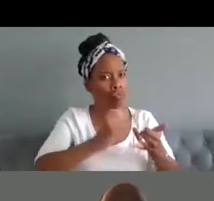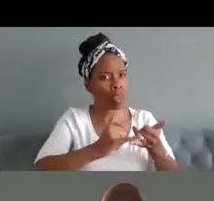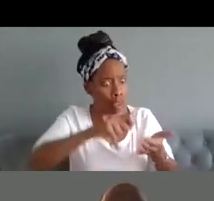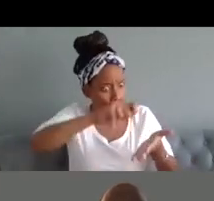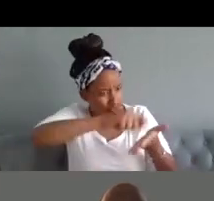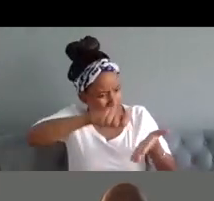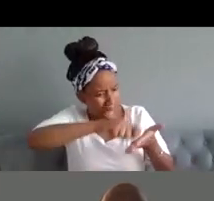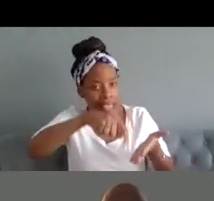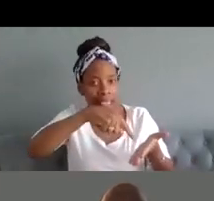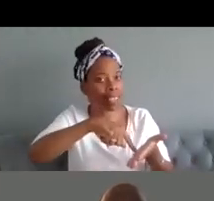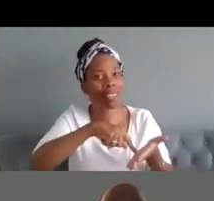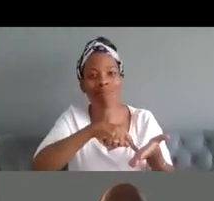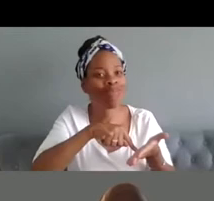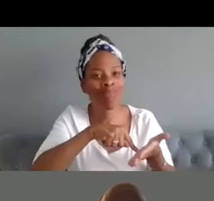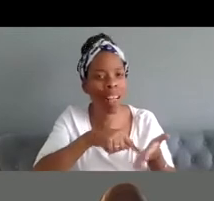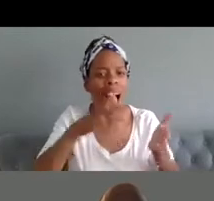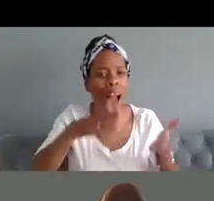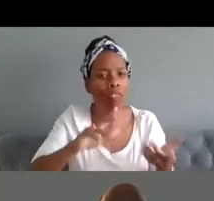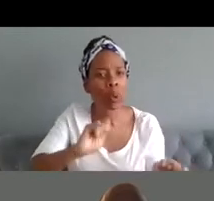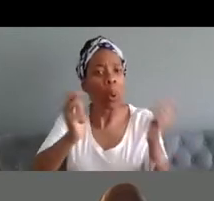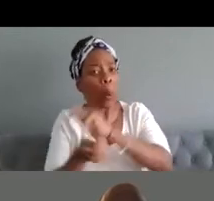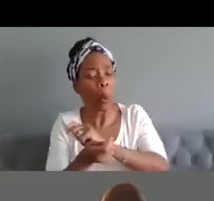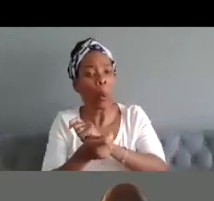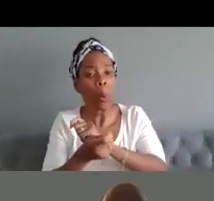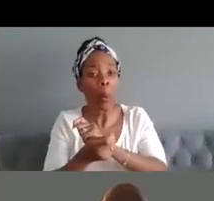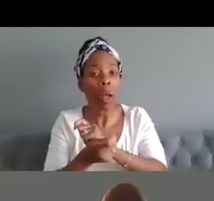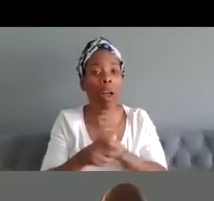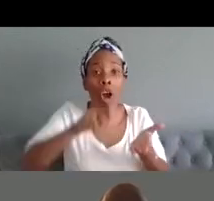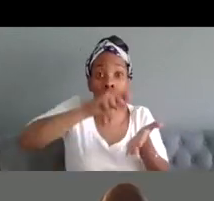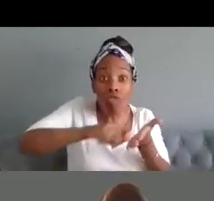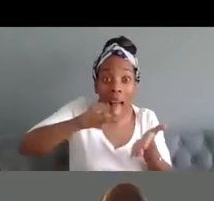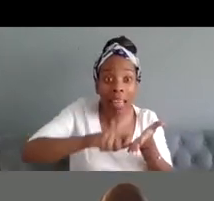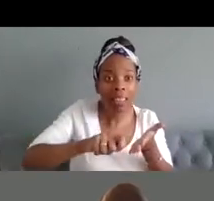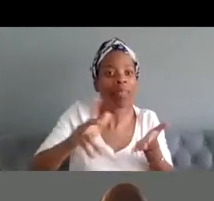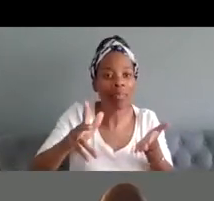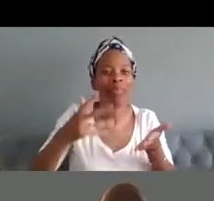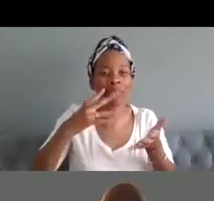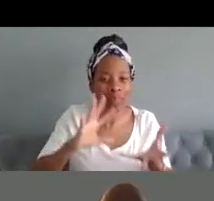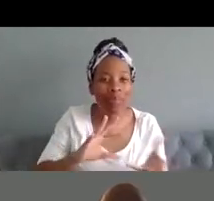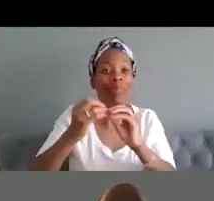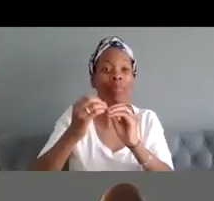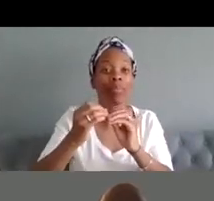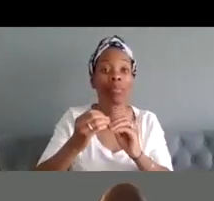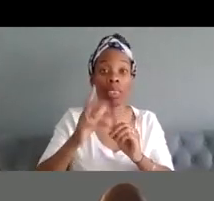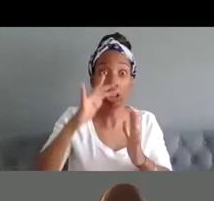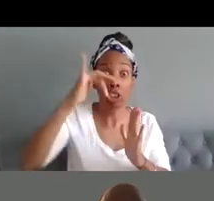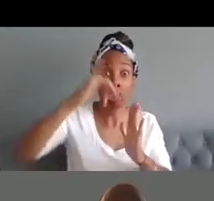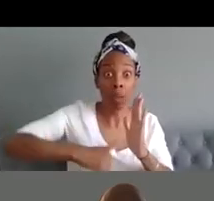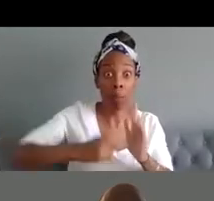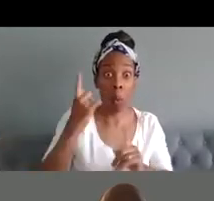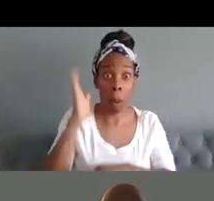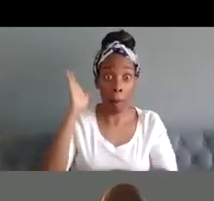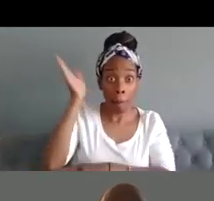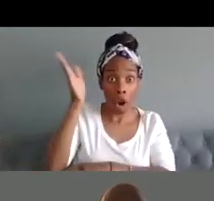sharif write that film well how he wrote that film was that he performed the entire script in a single monologue in a